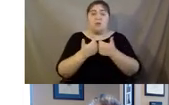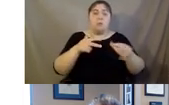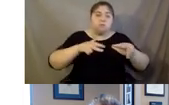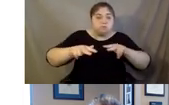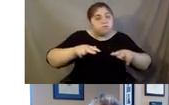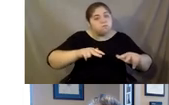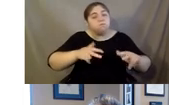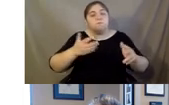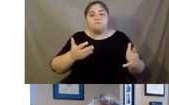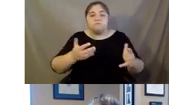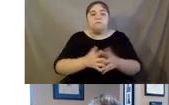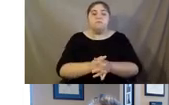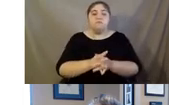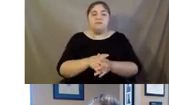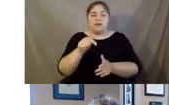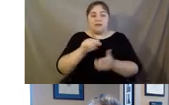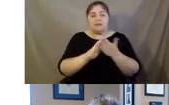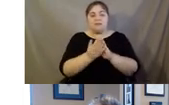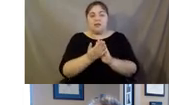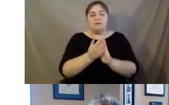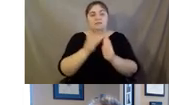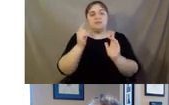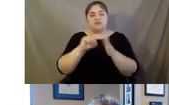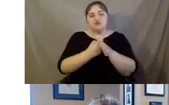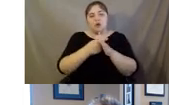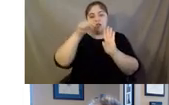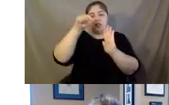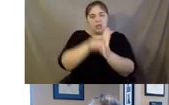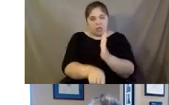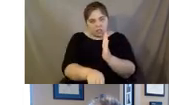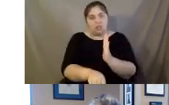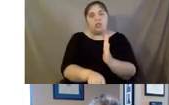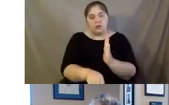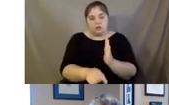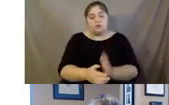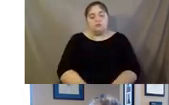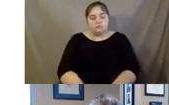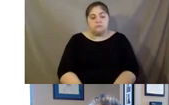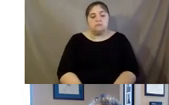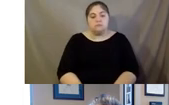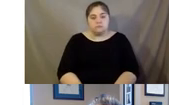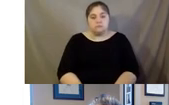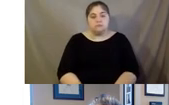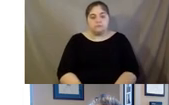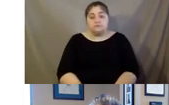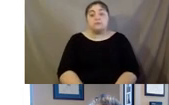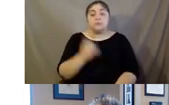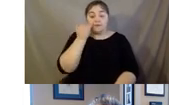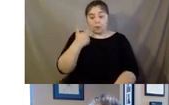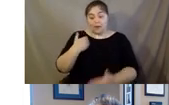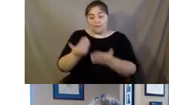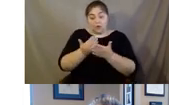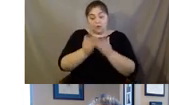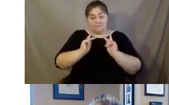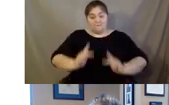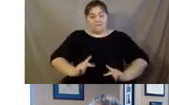And these things become spirals, right? I might have a new physical challenge that makes it more